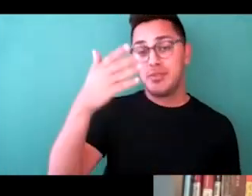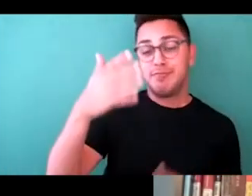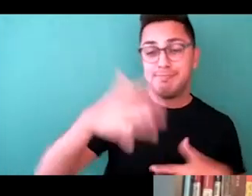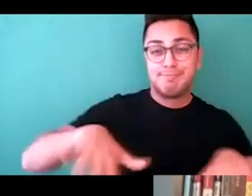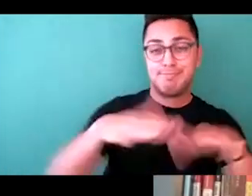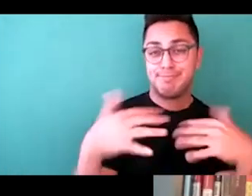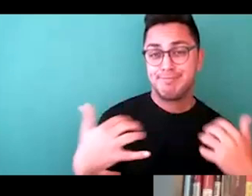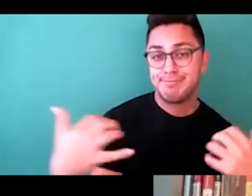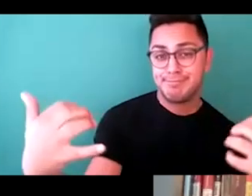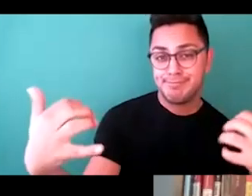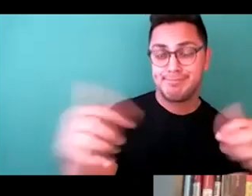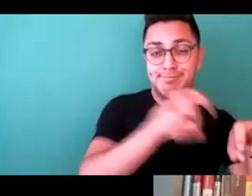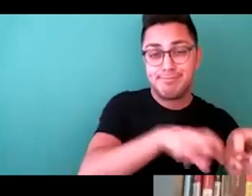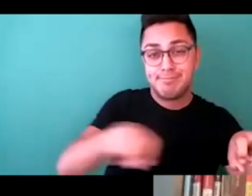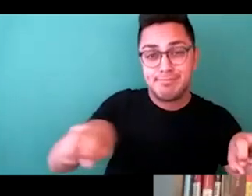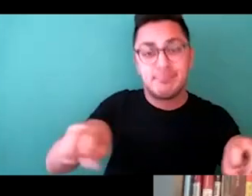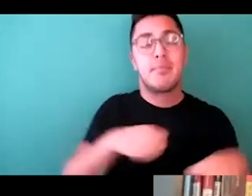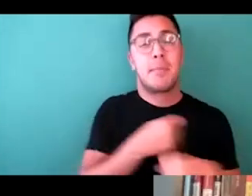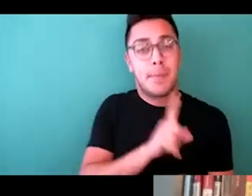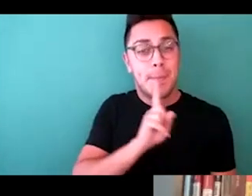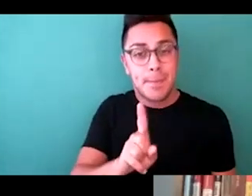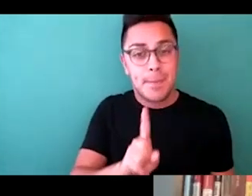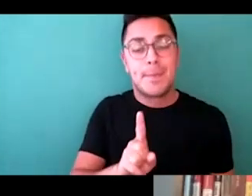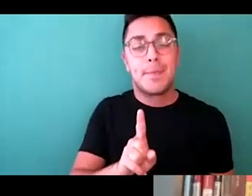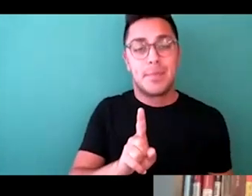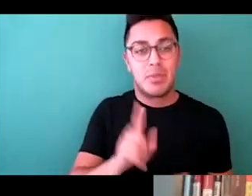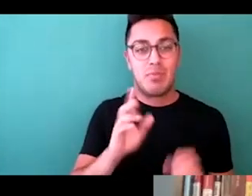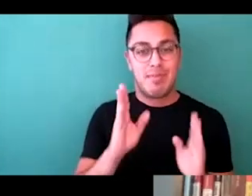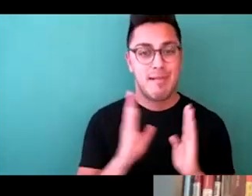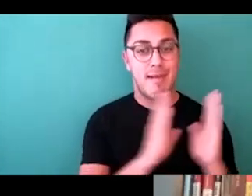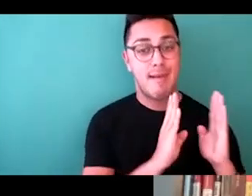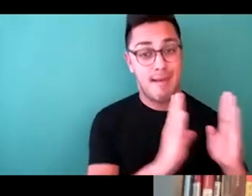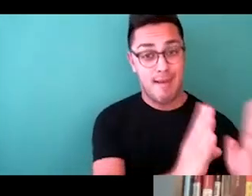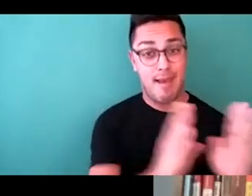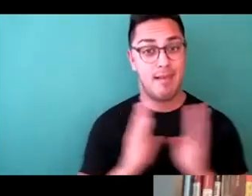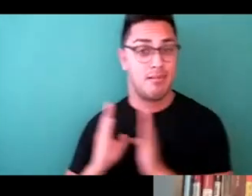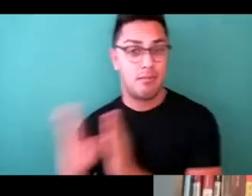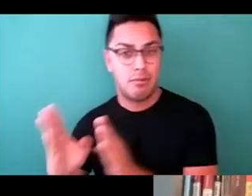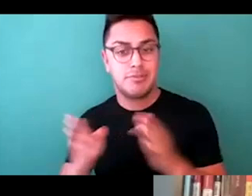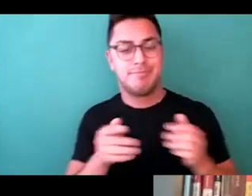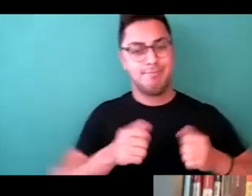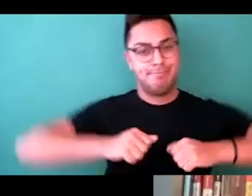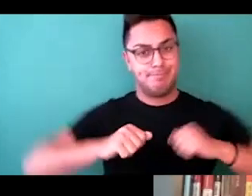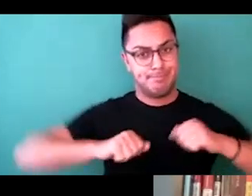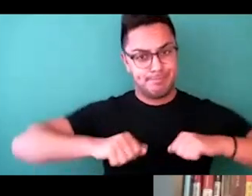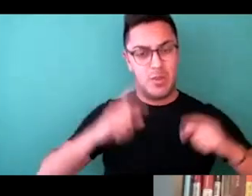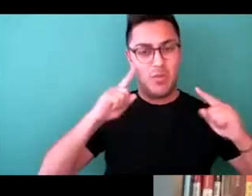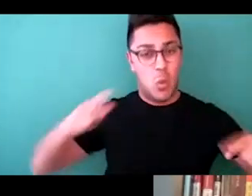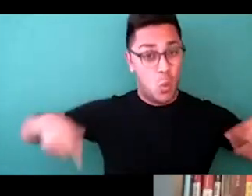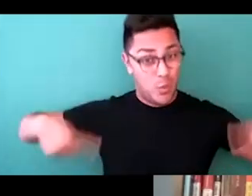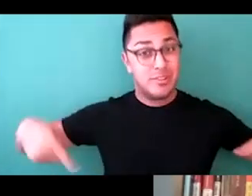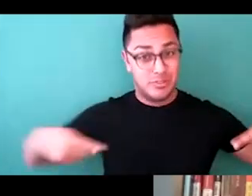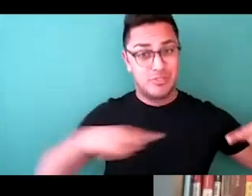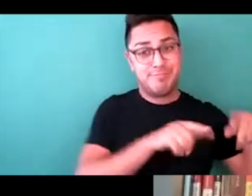making sure that your aisles are large enough for not just wheelchairs, but people